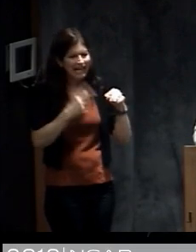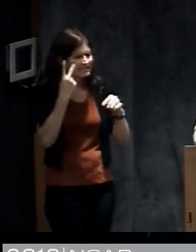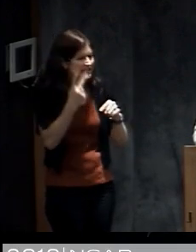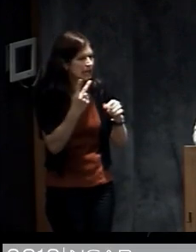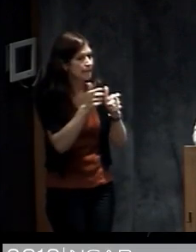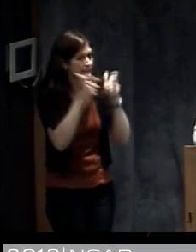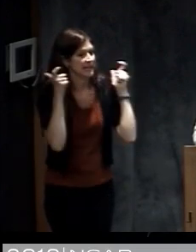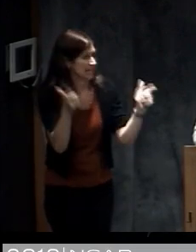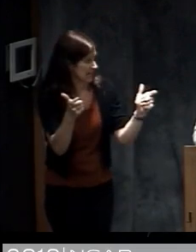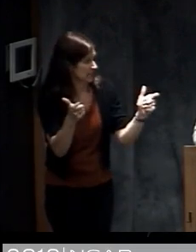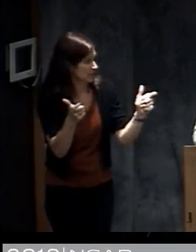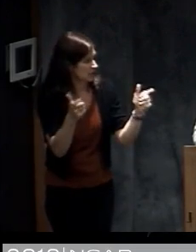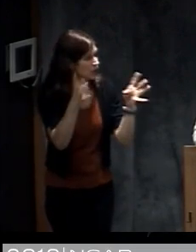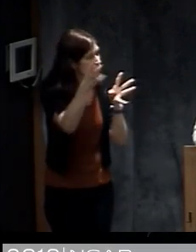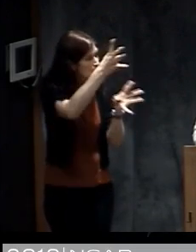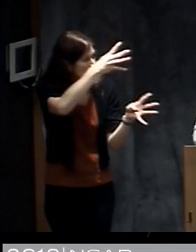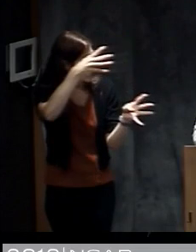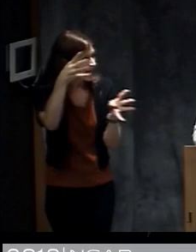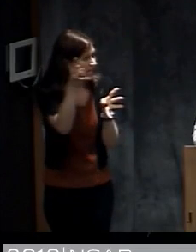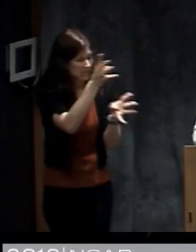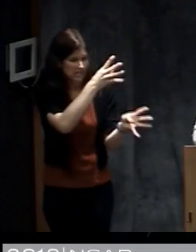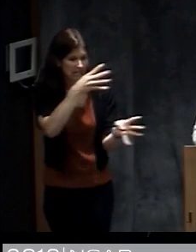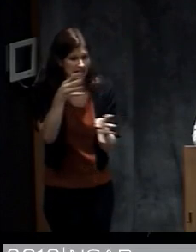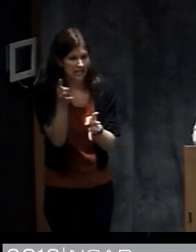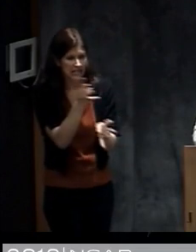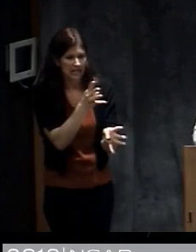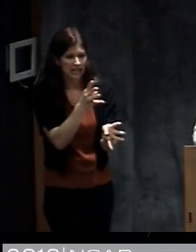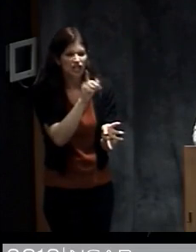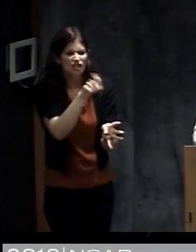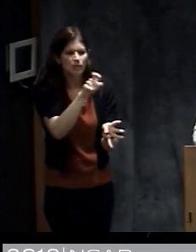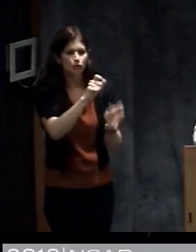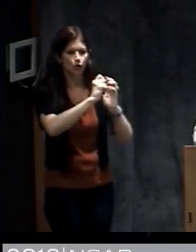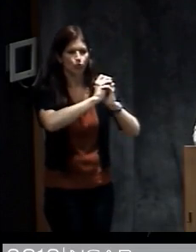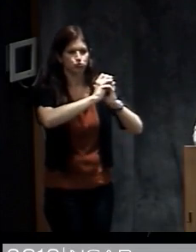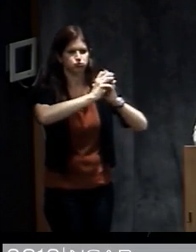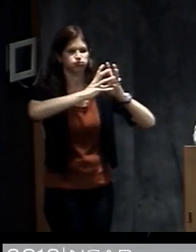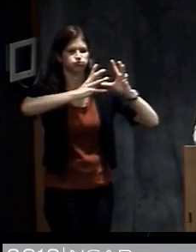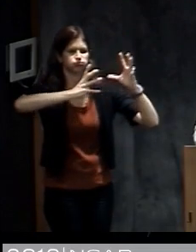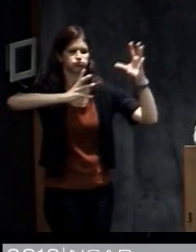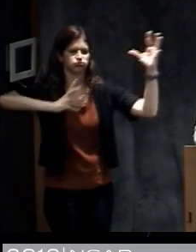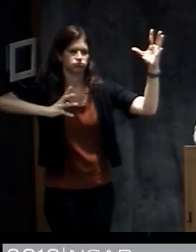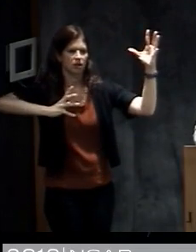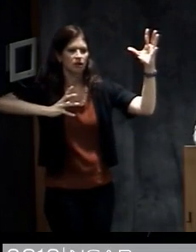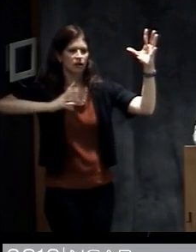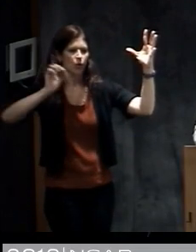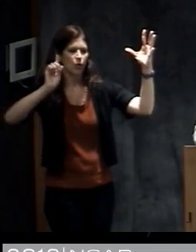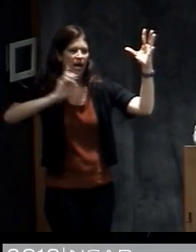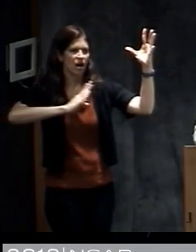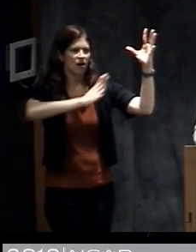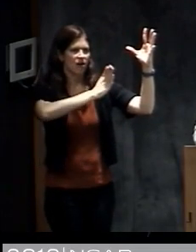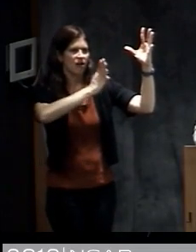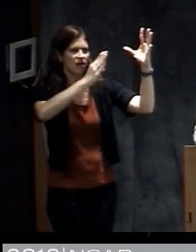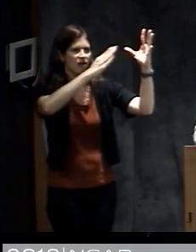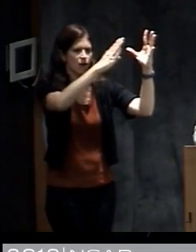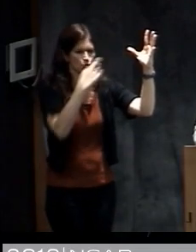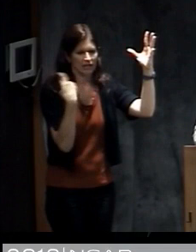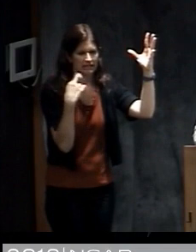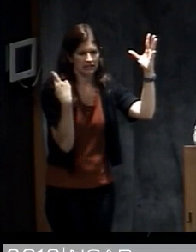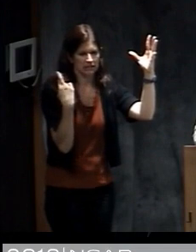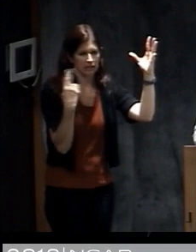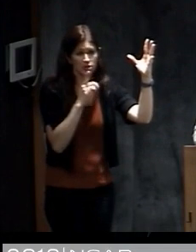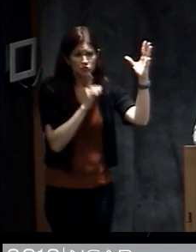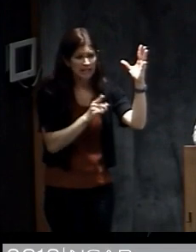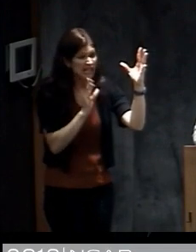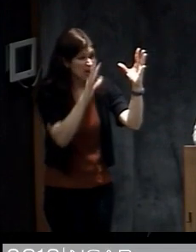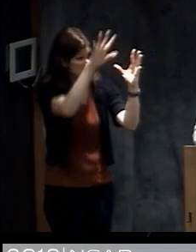So this shows the hurricane wind field. So the ideas are supposed to superimpose that over where the storm is going to kind of anticipate where it's at risk. Because otherwise you don't know